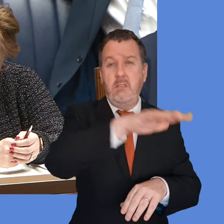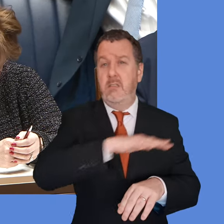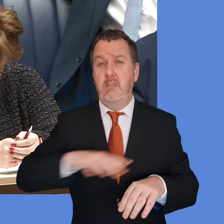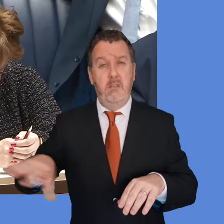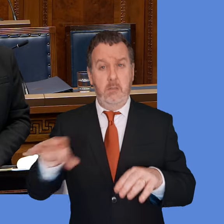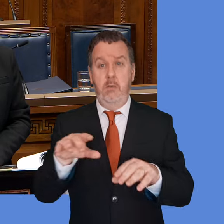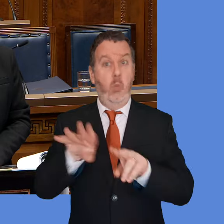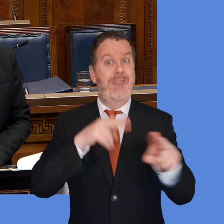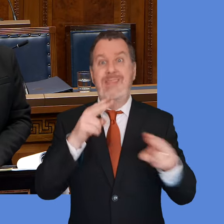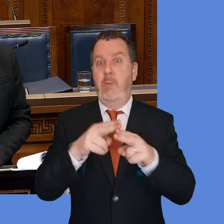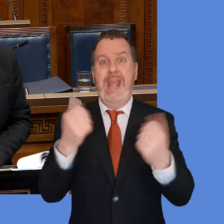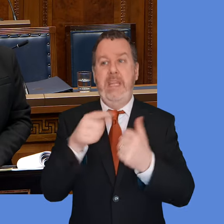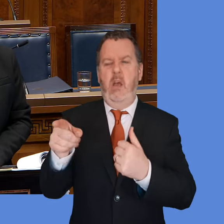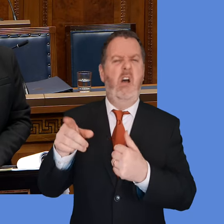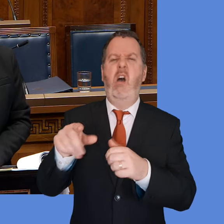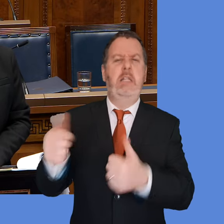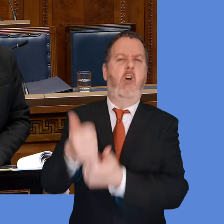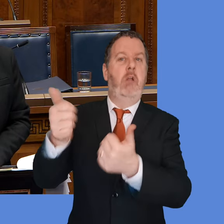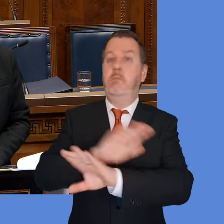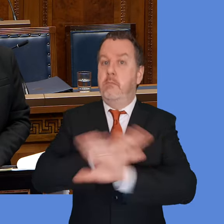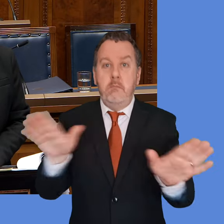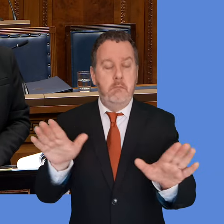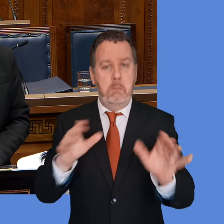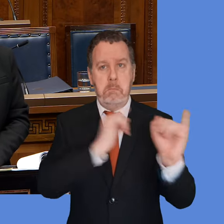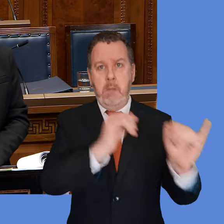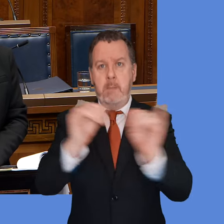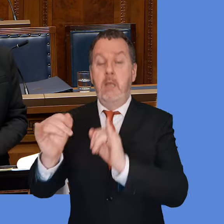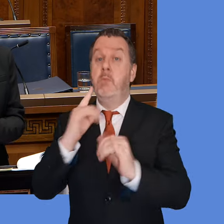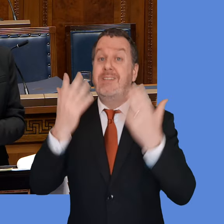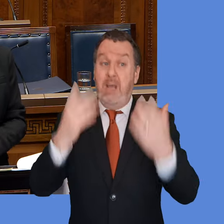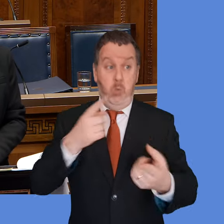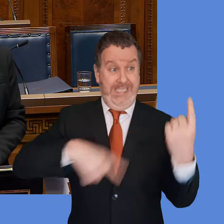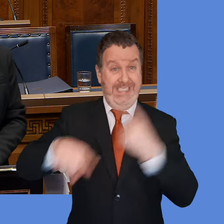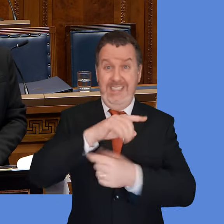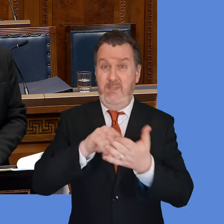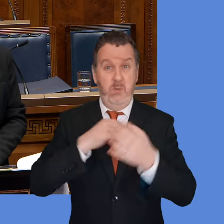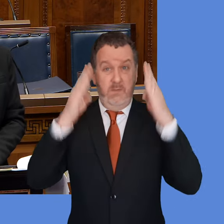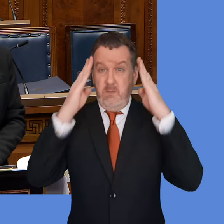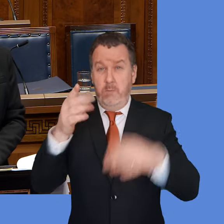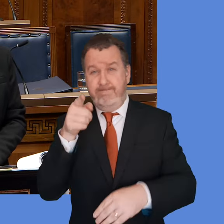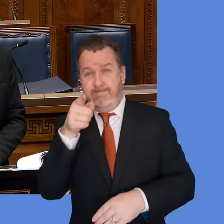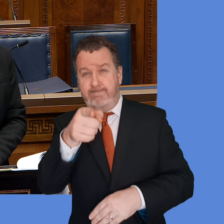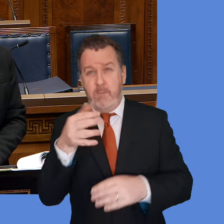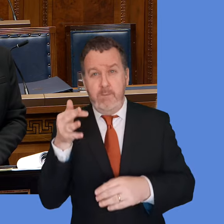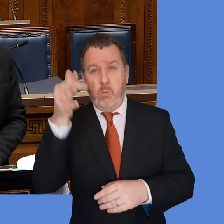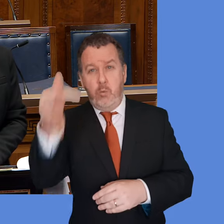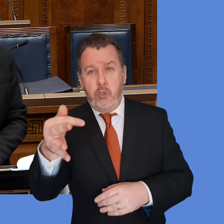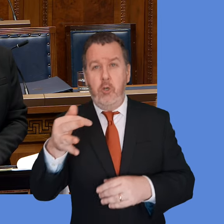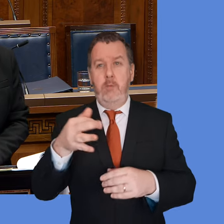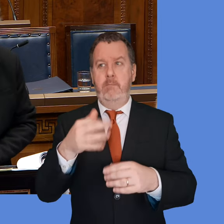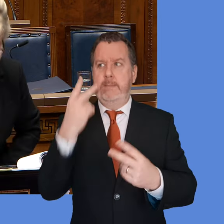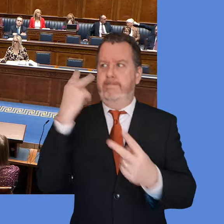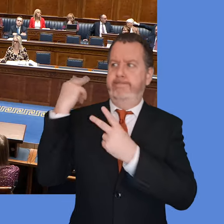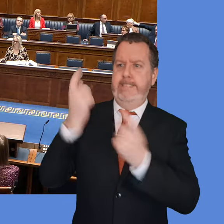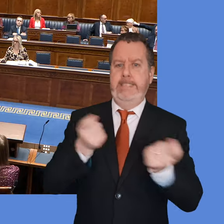society. But it's our job together to try to build a better society. It's our job to look towards the future and it's our job to try to properly deal with